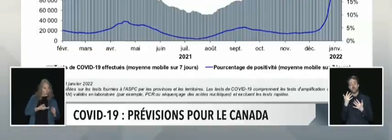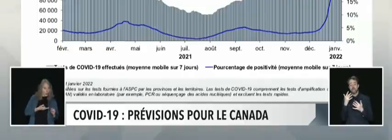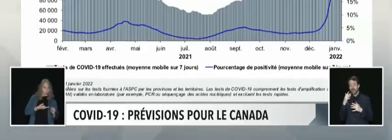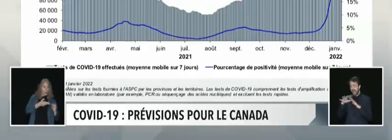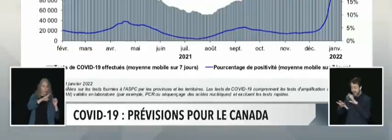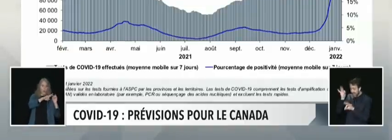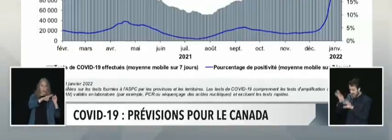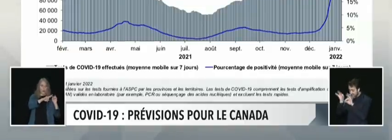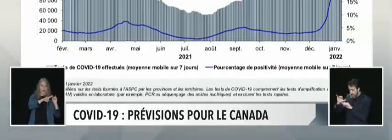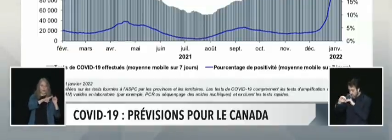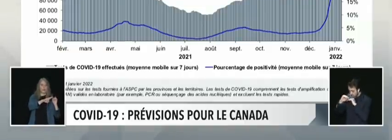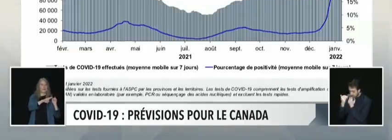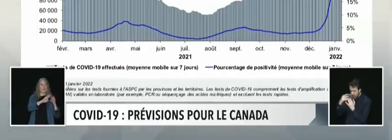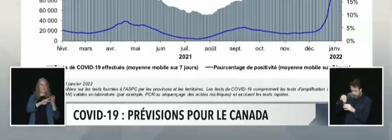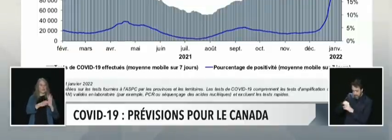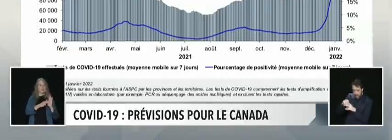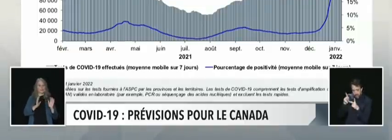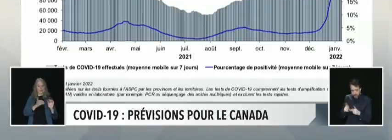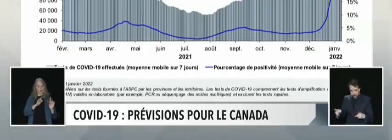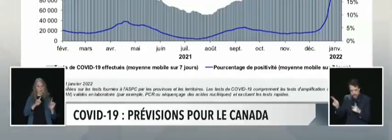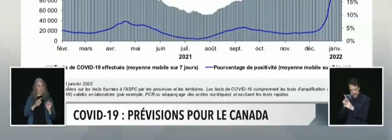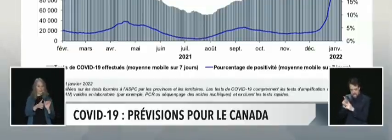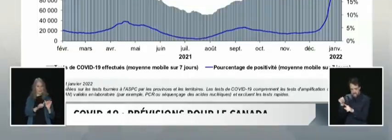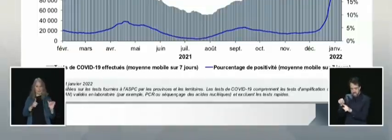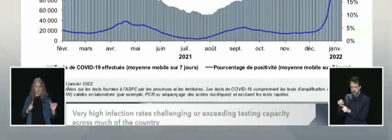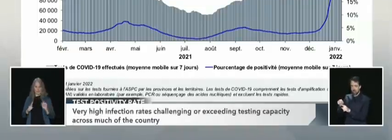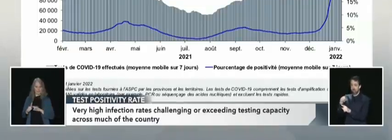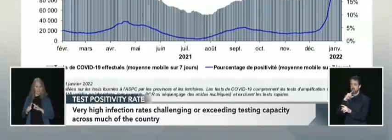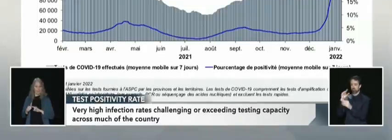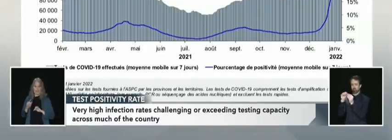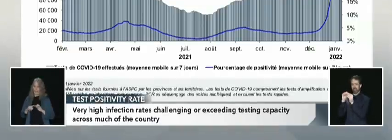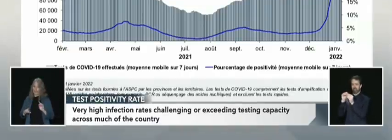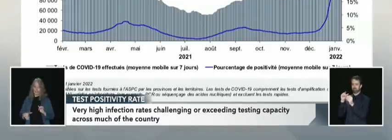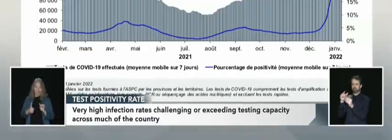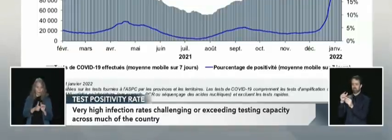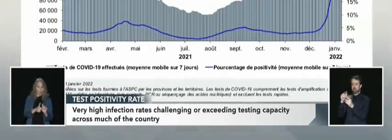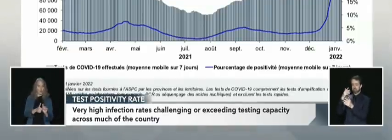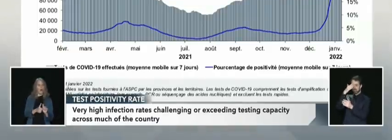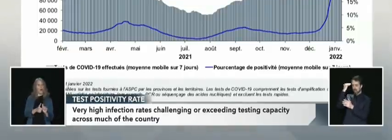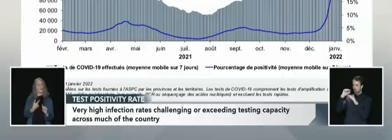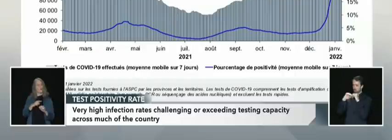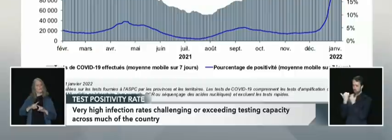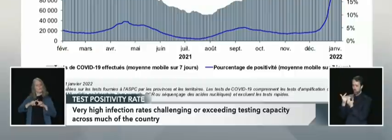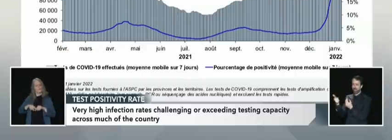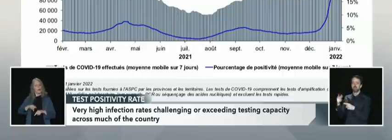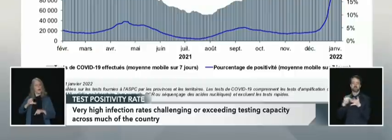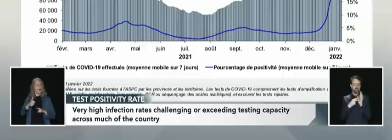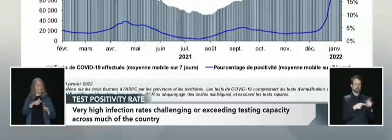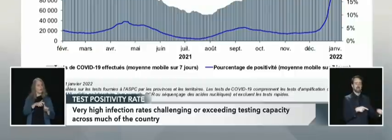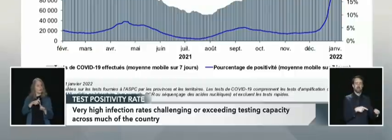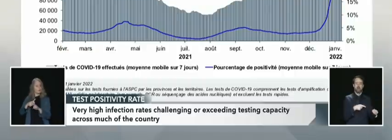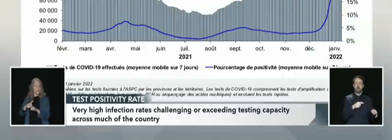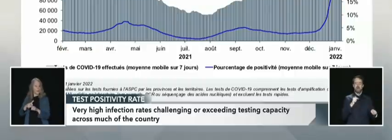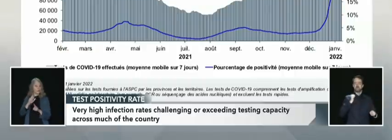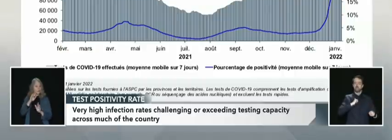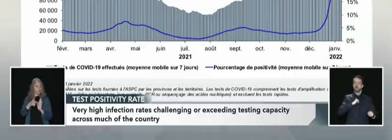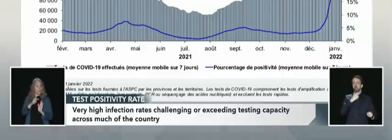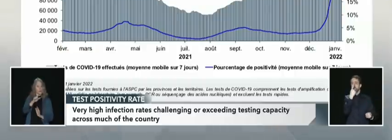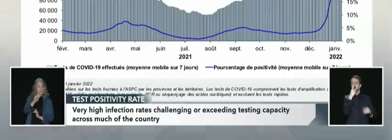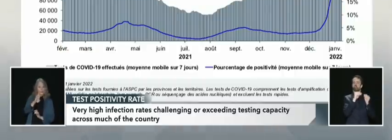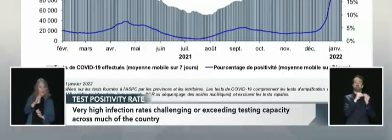partie du pays, un éventail d'autres indicateurs tels que la positivité des tests de laboratoire sont